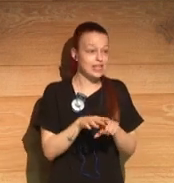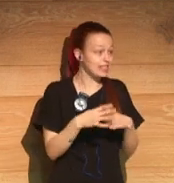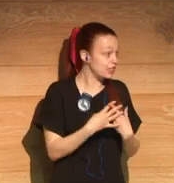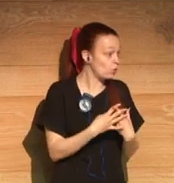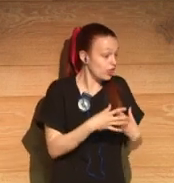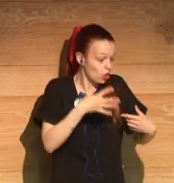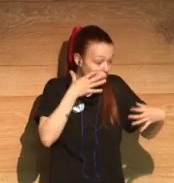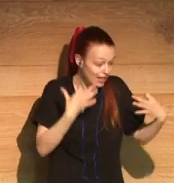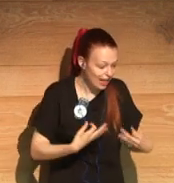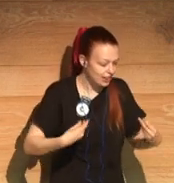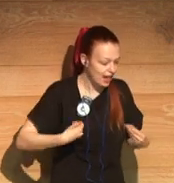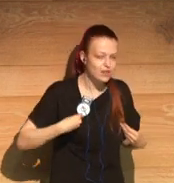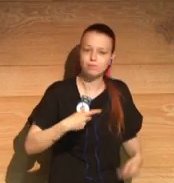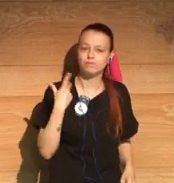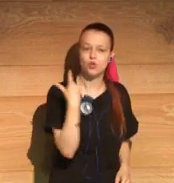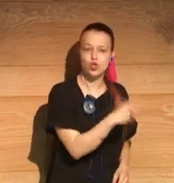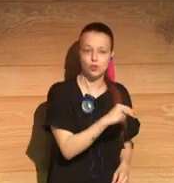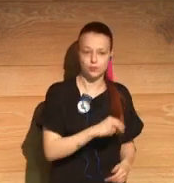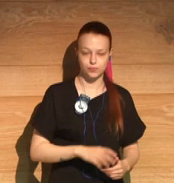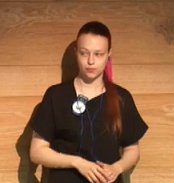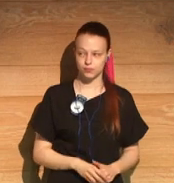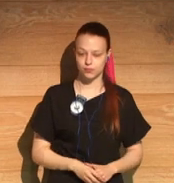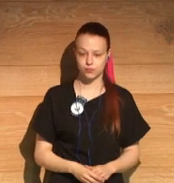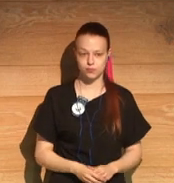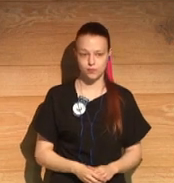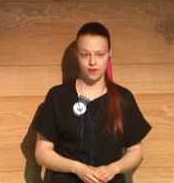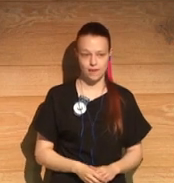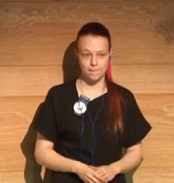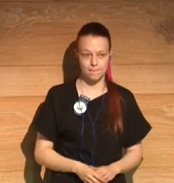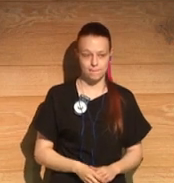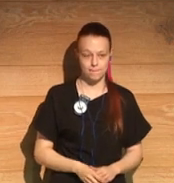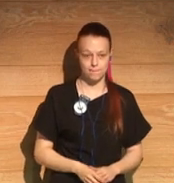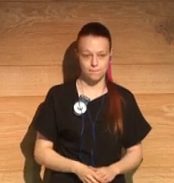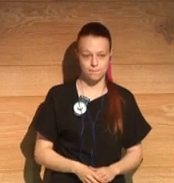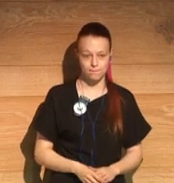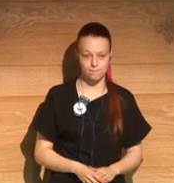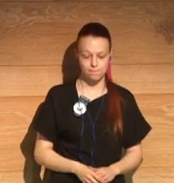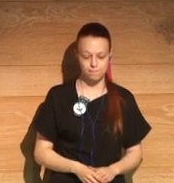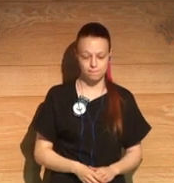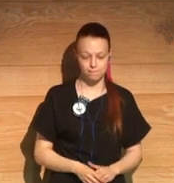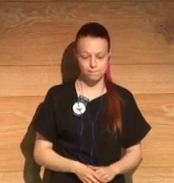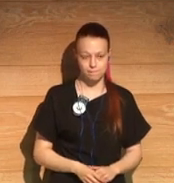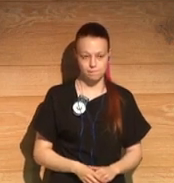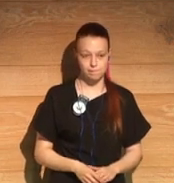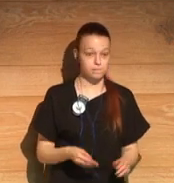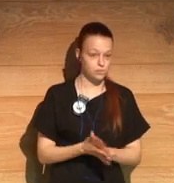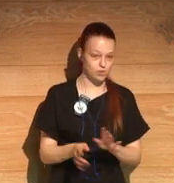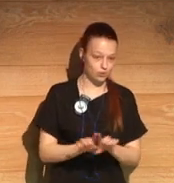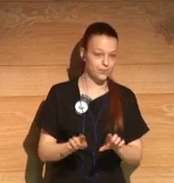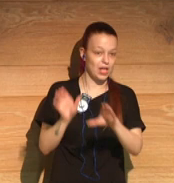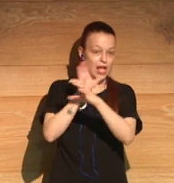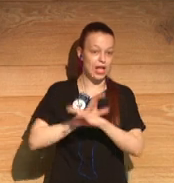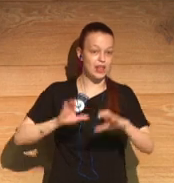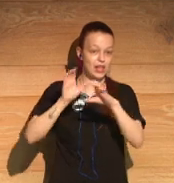know, just, just ignore the science and, you know, go down conspiracy theory